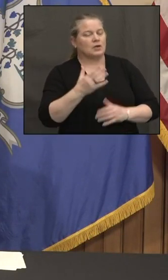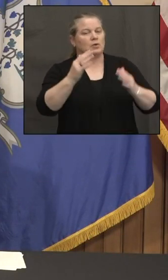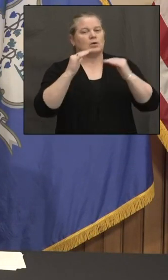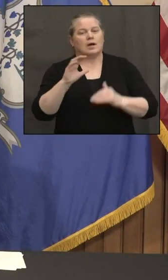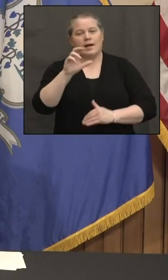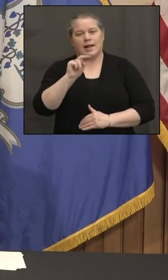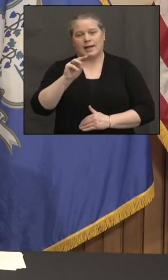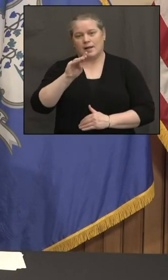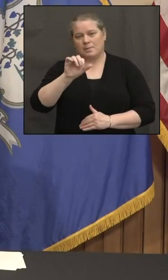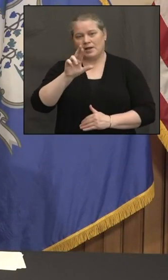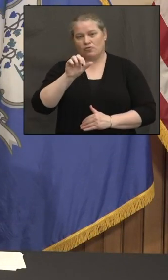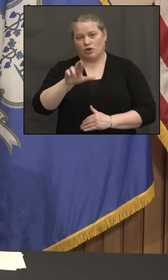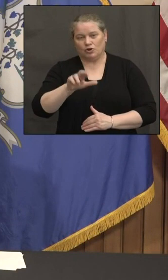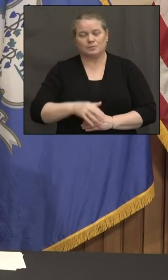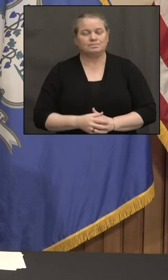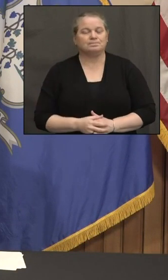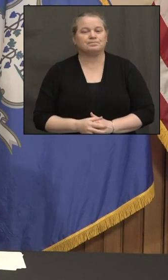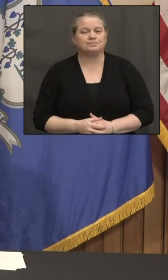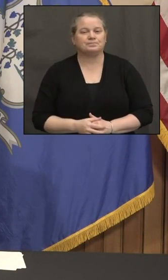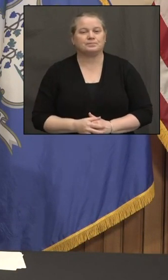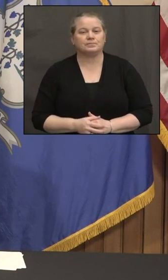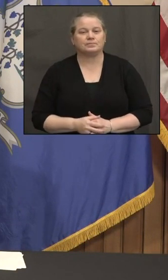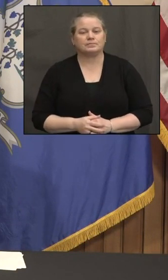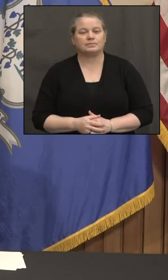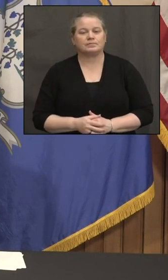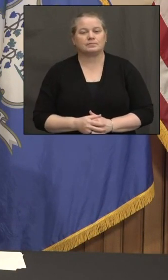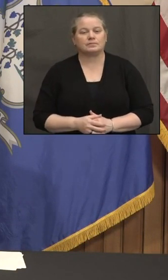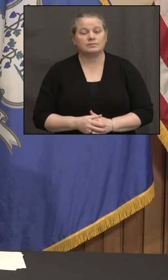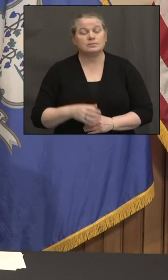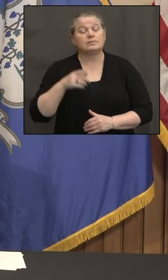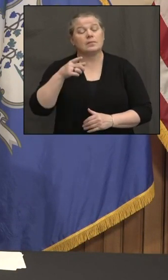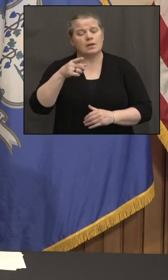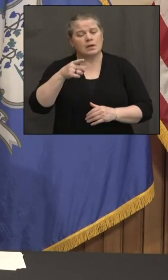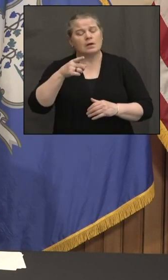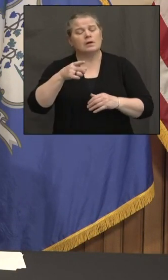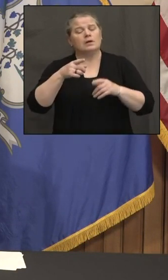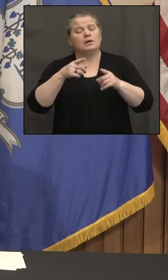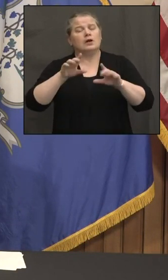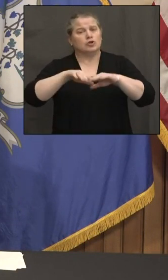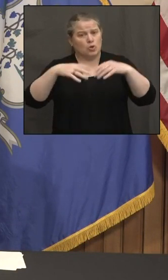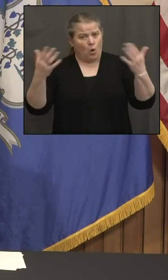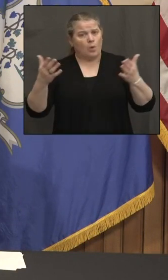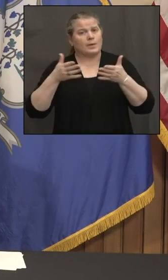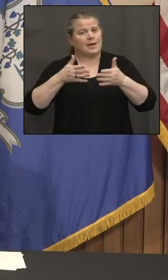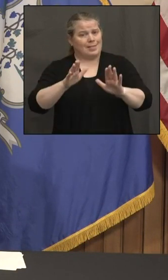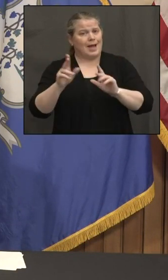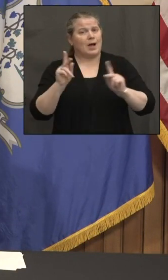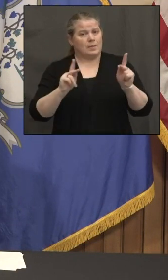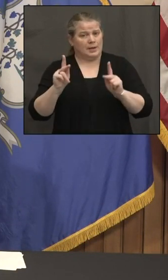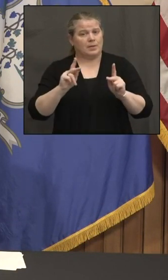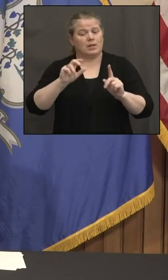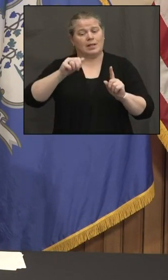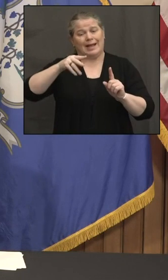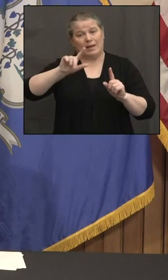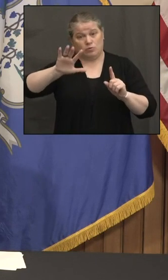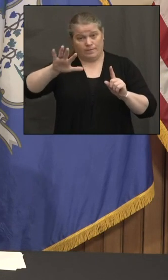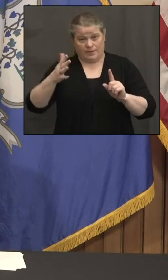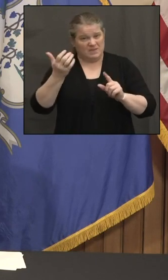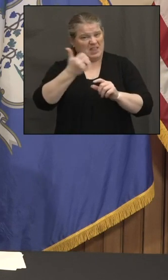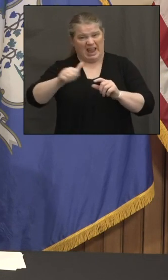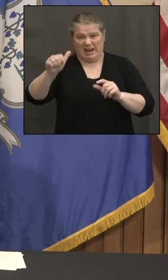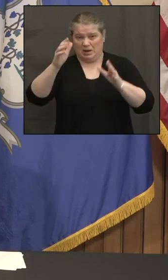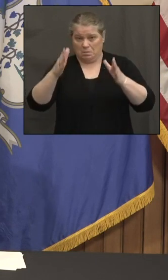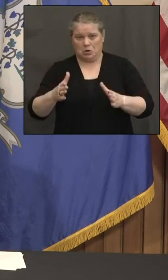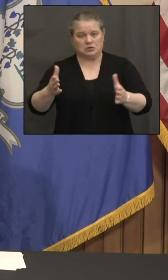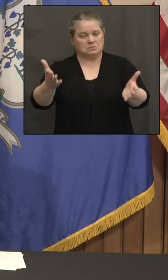Hey, everyone. Uh, when you opened up eligibility, or you said eligibility would be opened up to everyone on April 5th, you